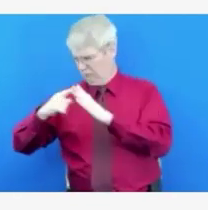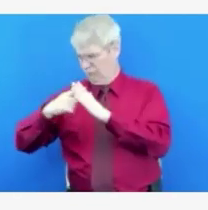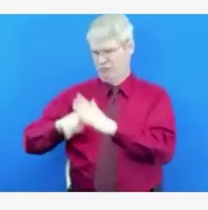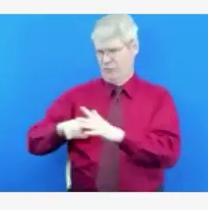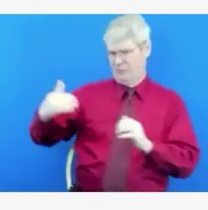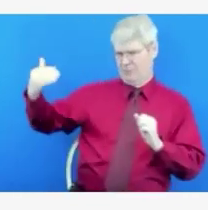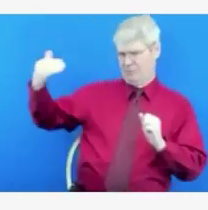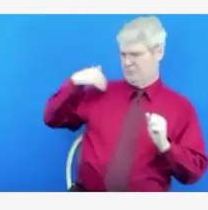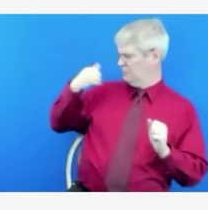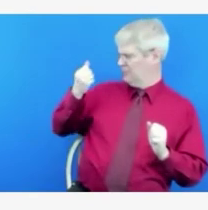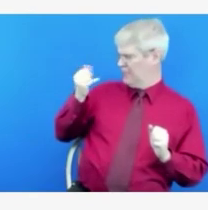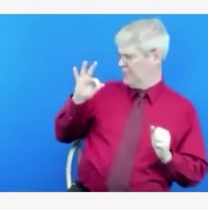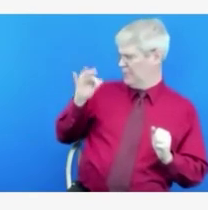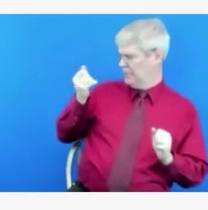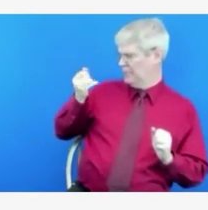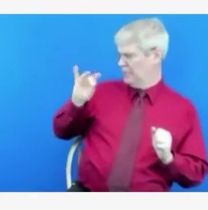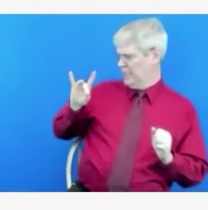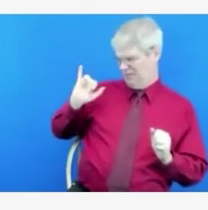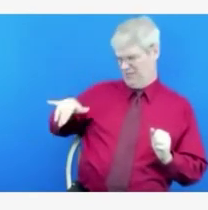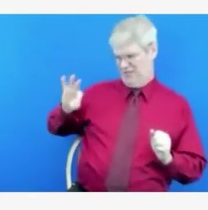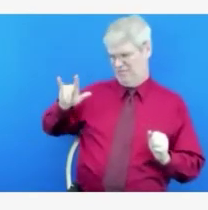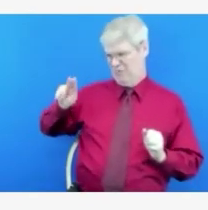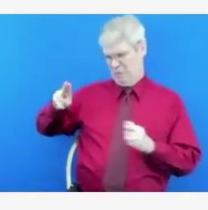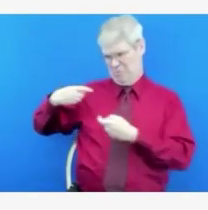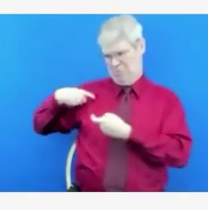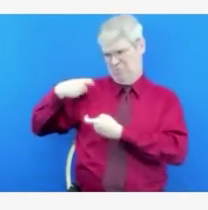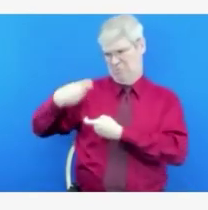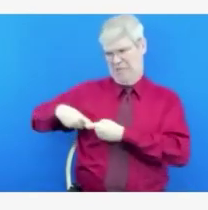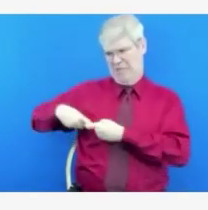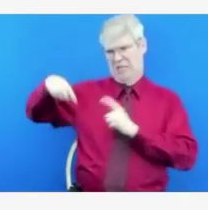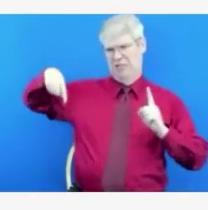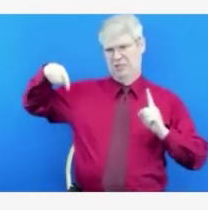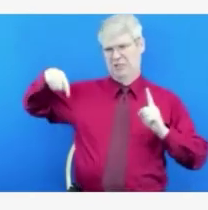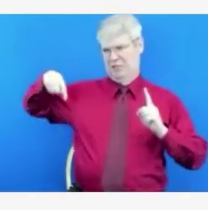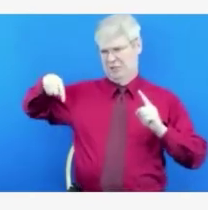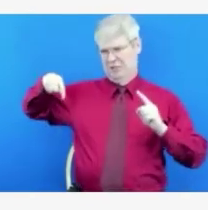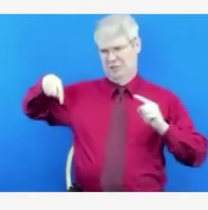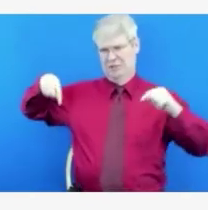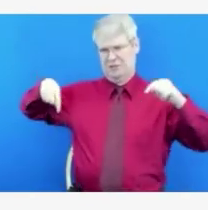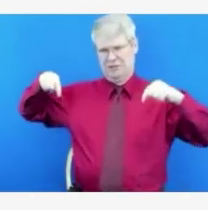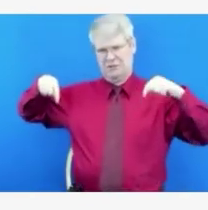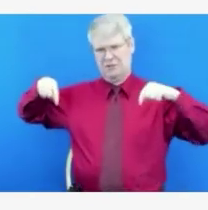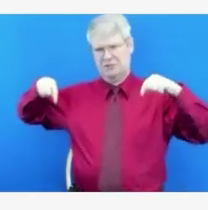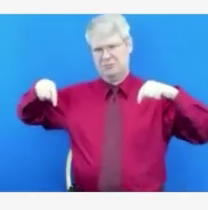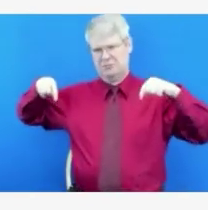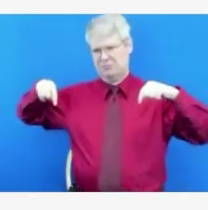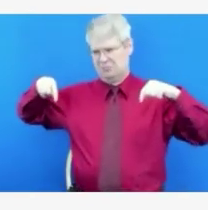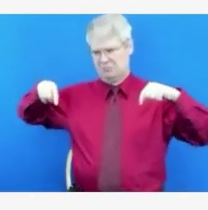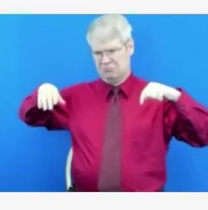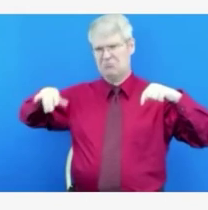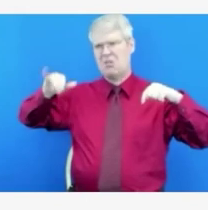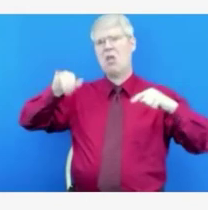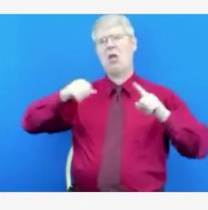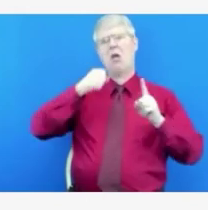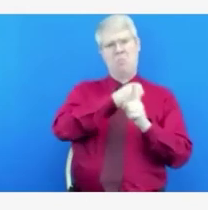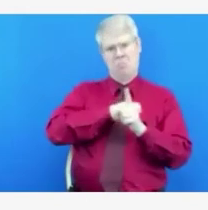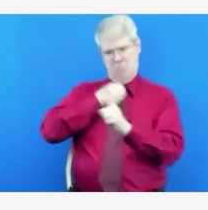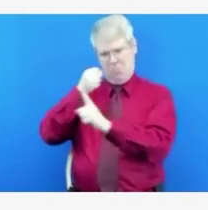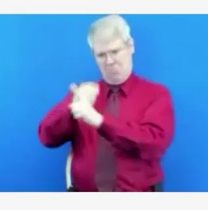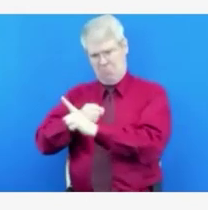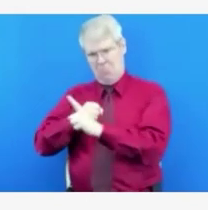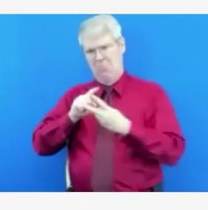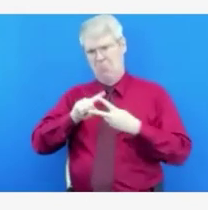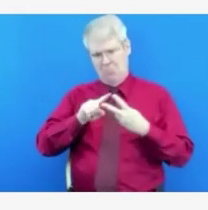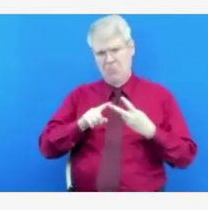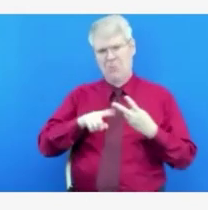vaccination rates in COVID compared to vaccination rates of other viruses that we have as we transition